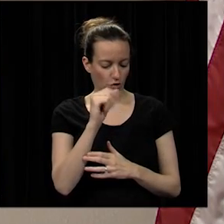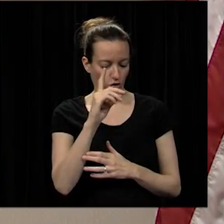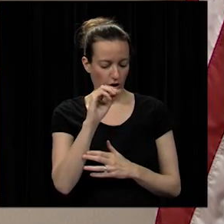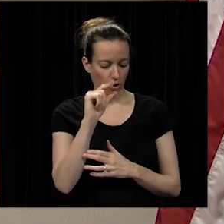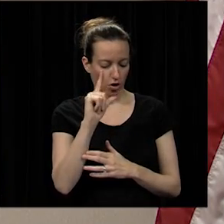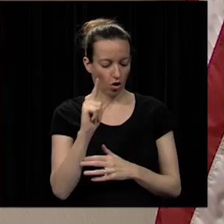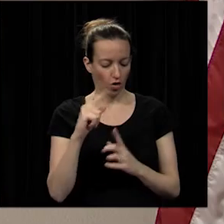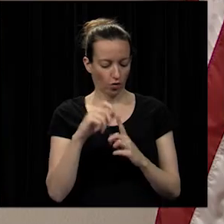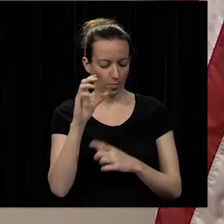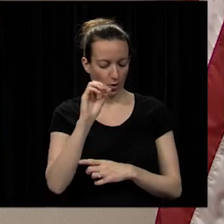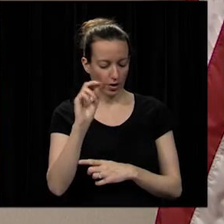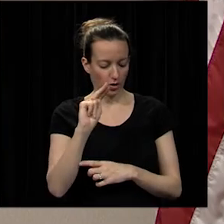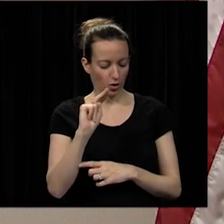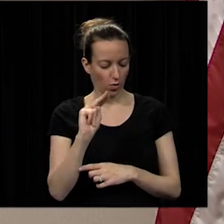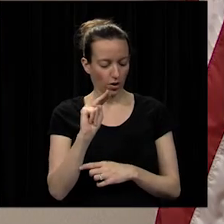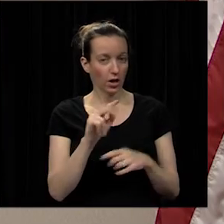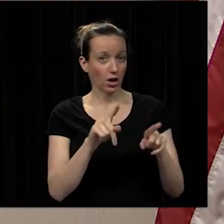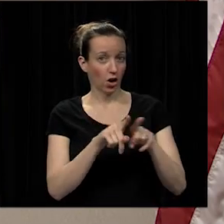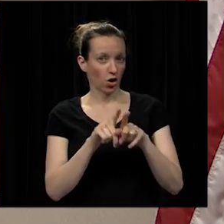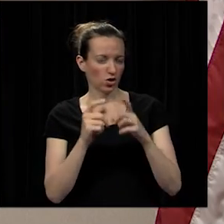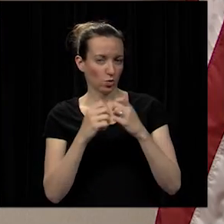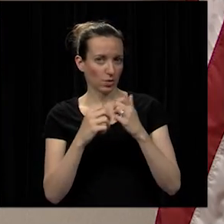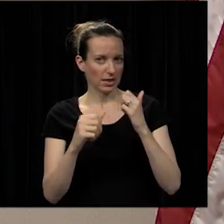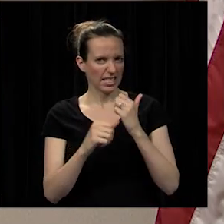justice pat Instrτ Chad Bruckhuizen.